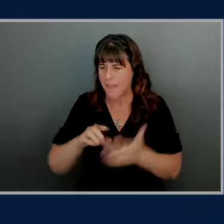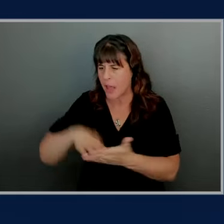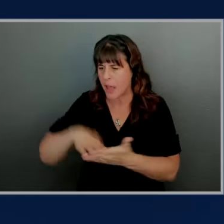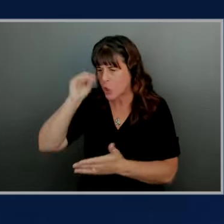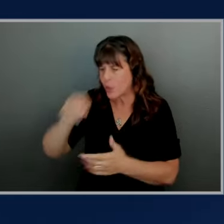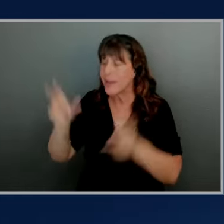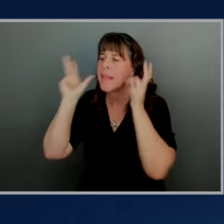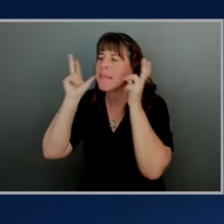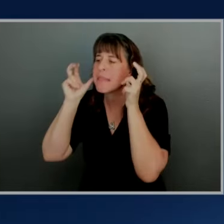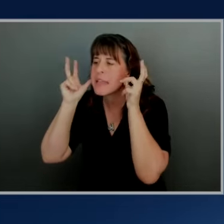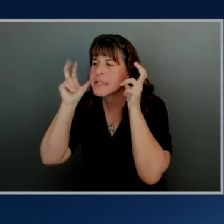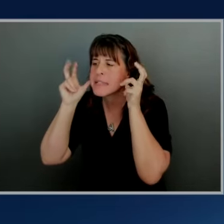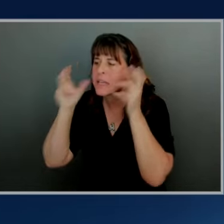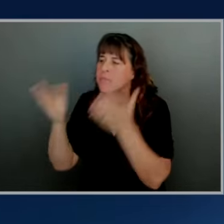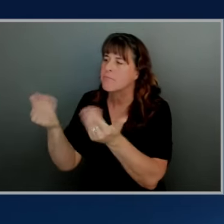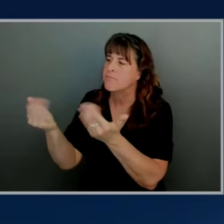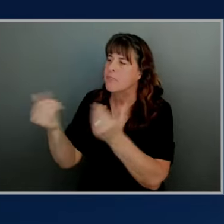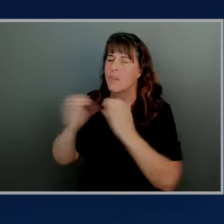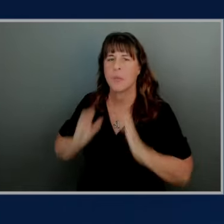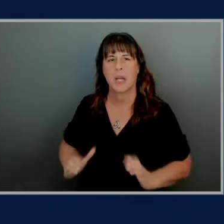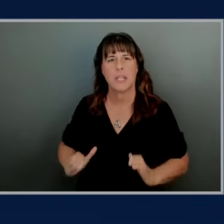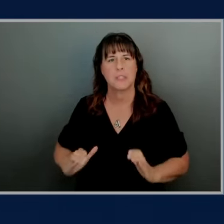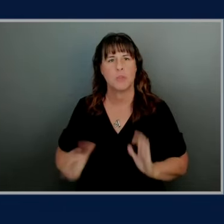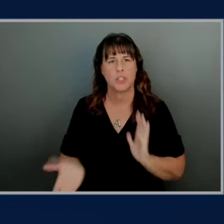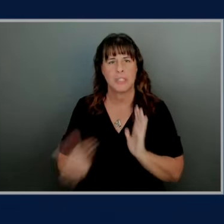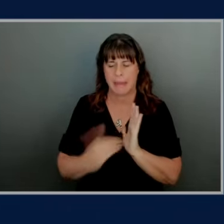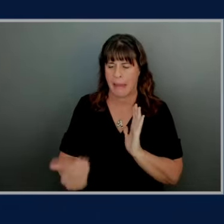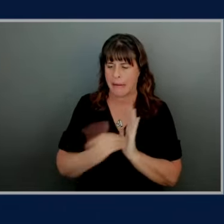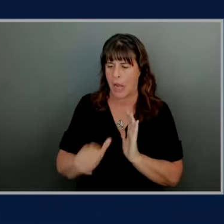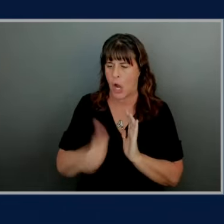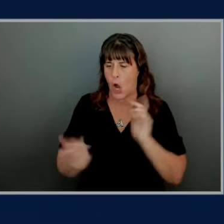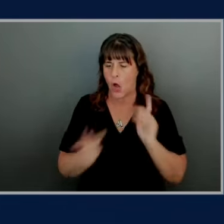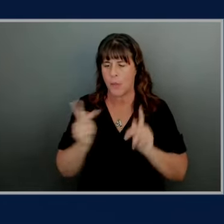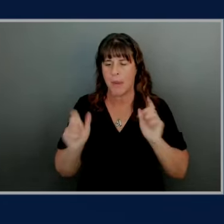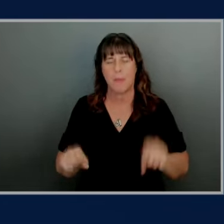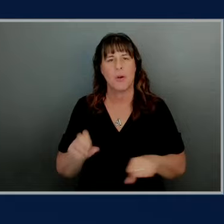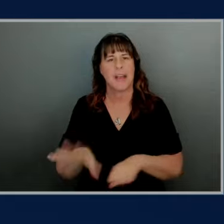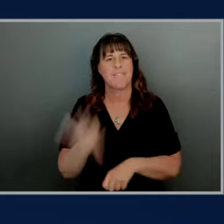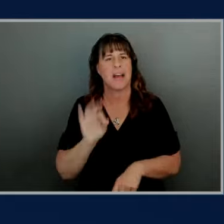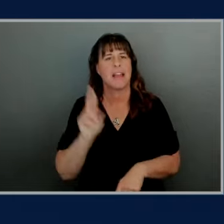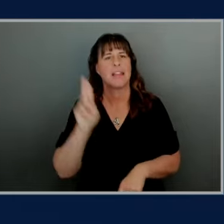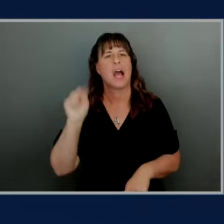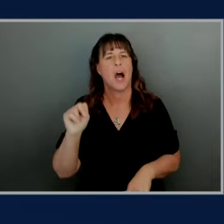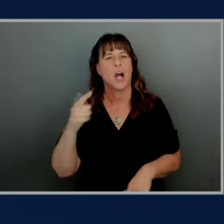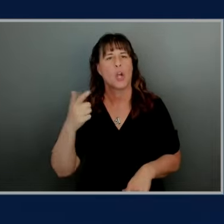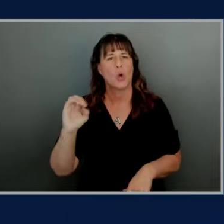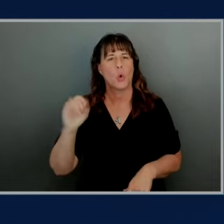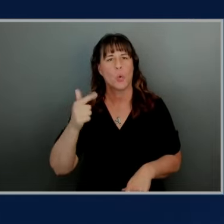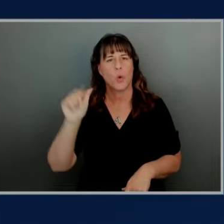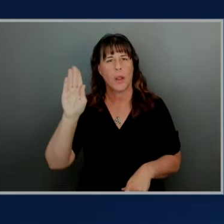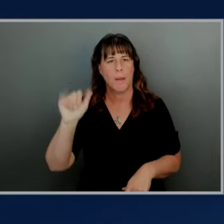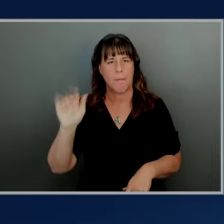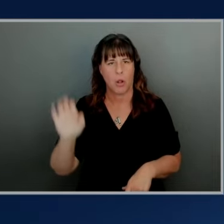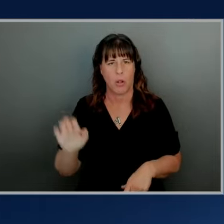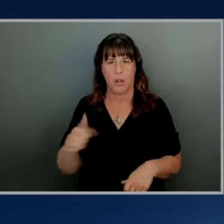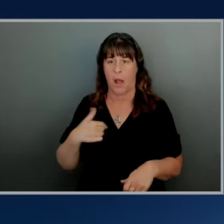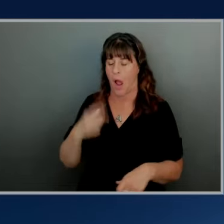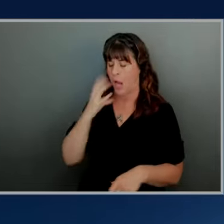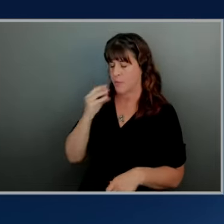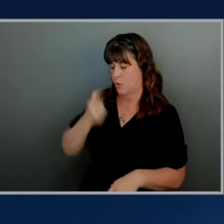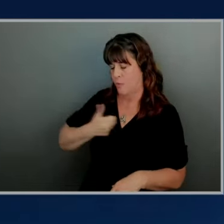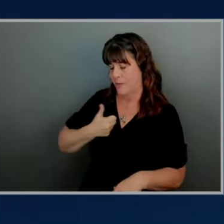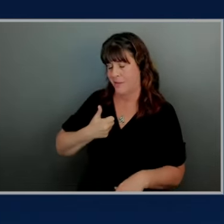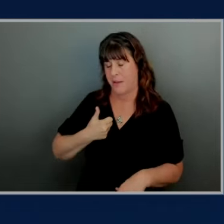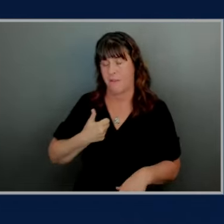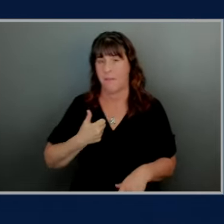customers and then iterating over that so that way other people can find the ungoogleable I mean I experience this in my own life all